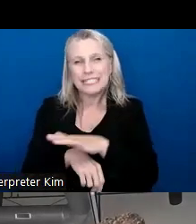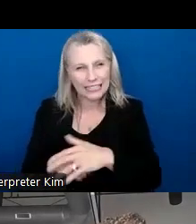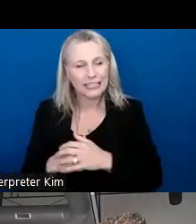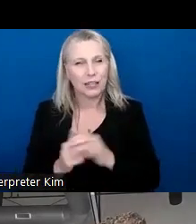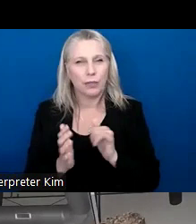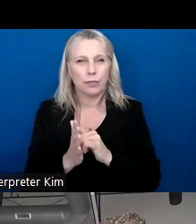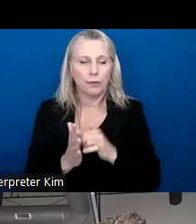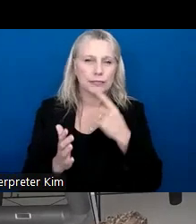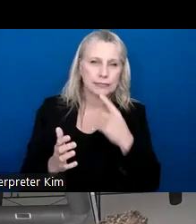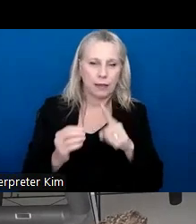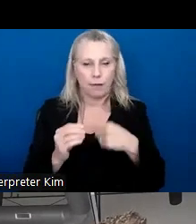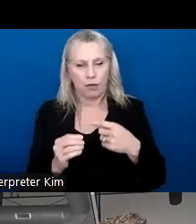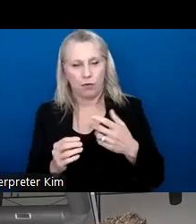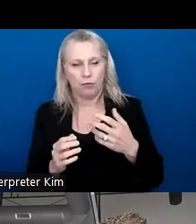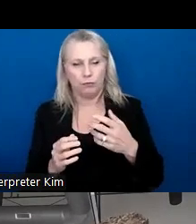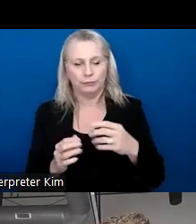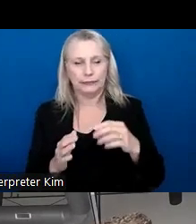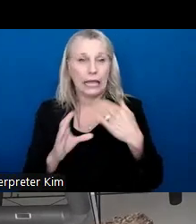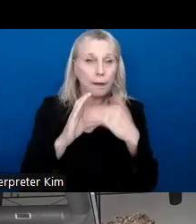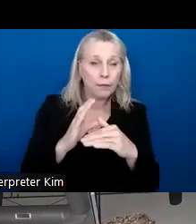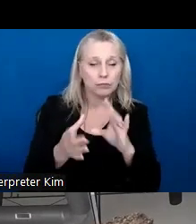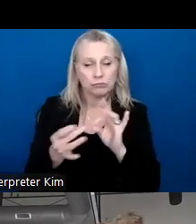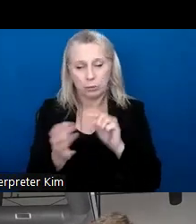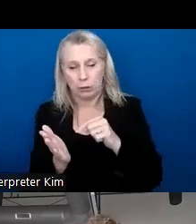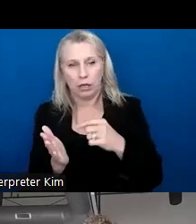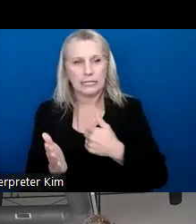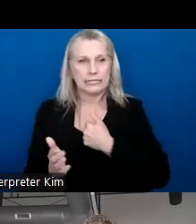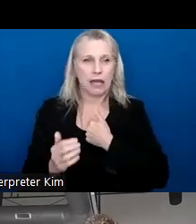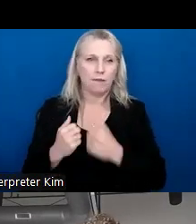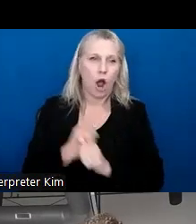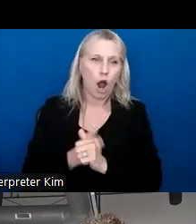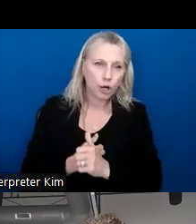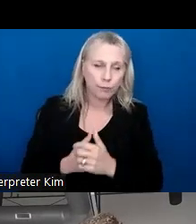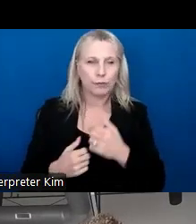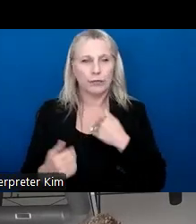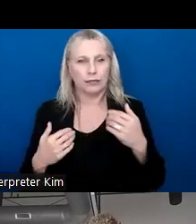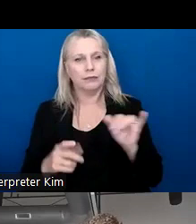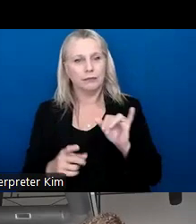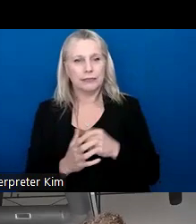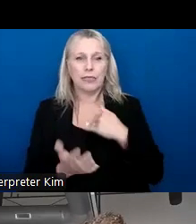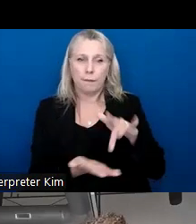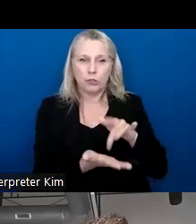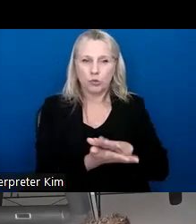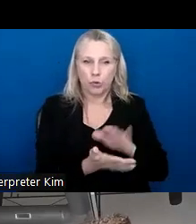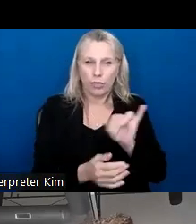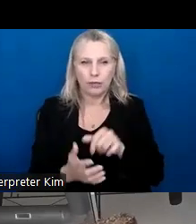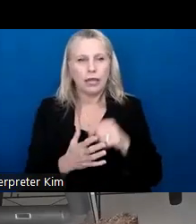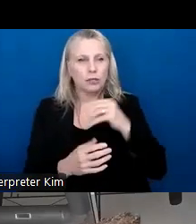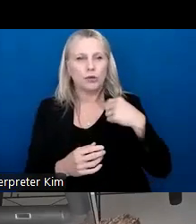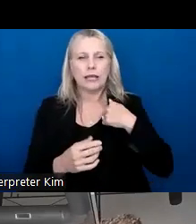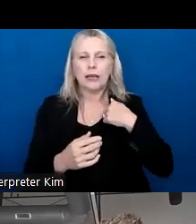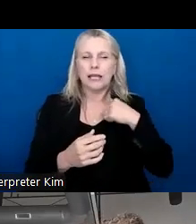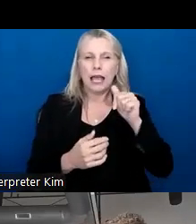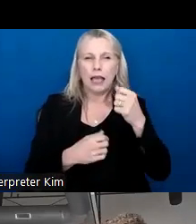alluding to self-harm. So we had that campaign. And then in our middle school, we had an anti-bullying campaign where the students made